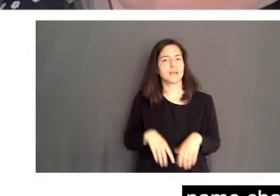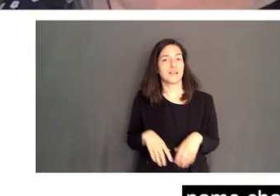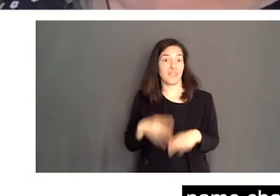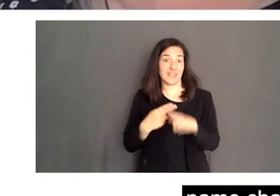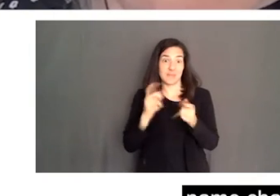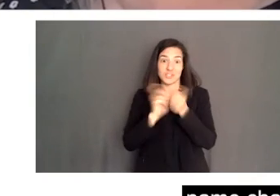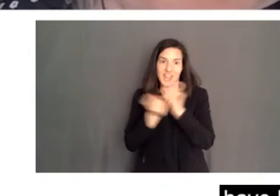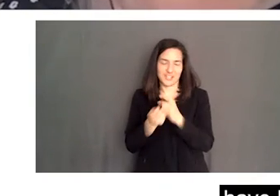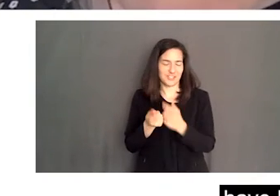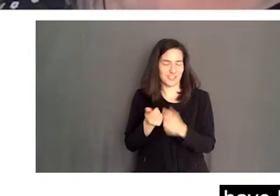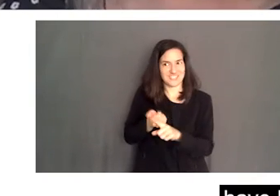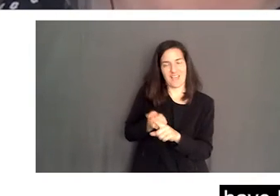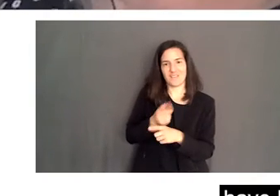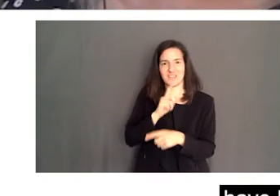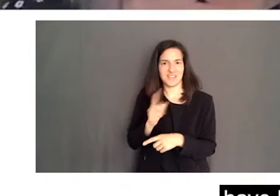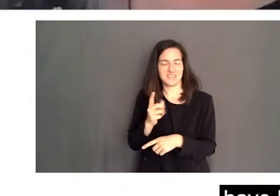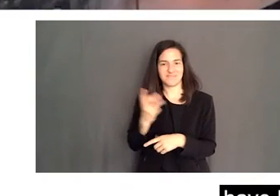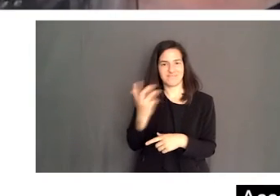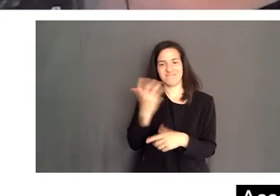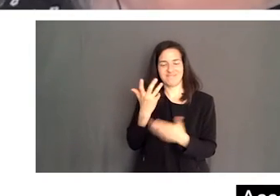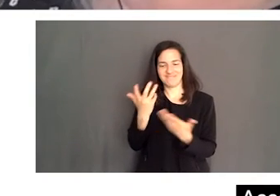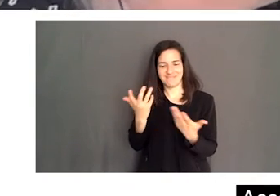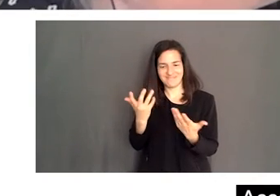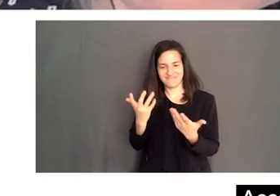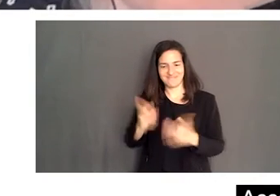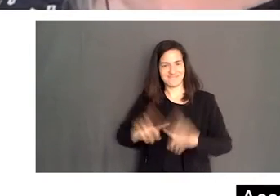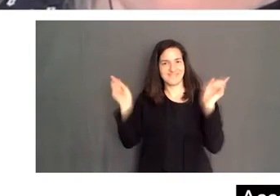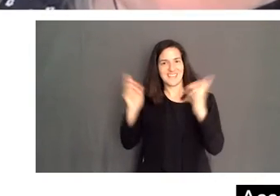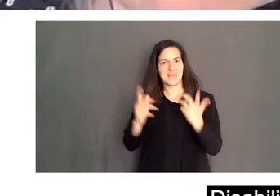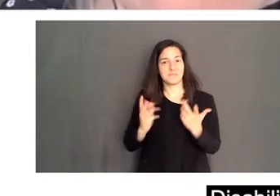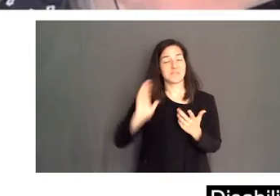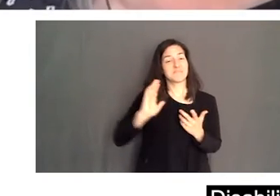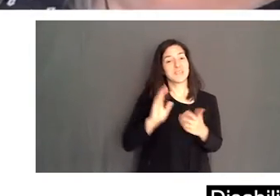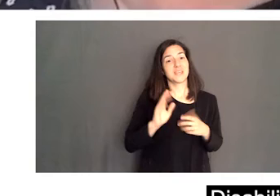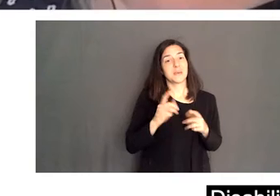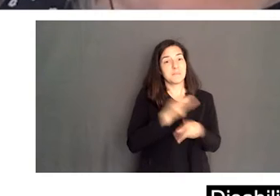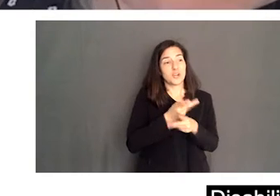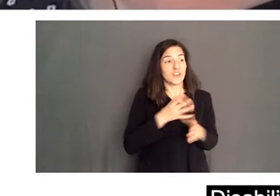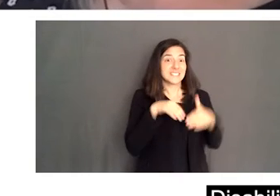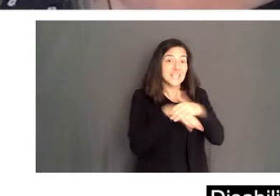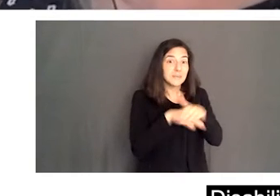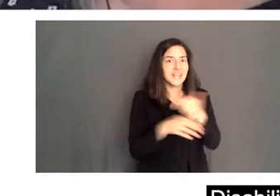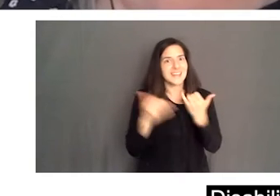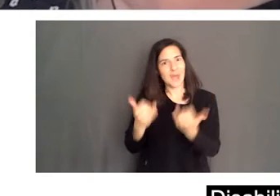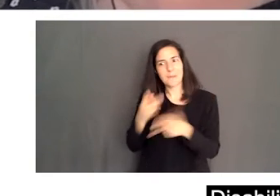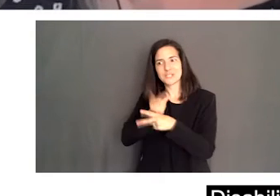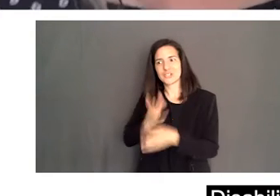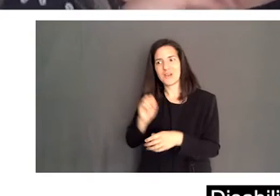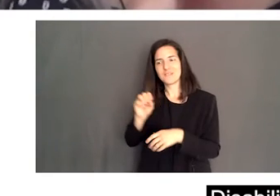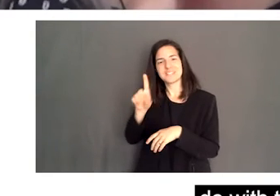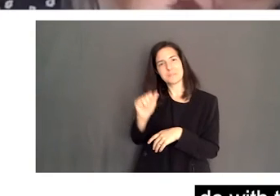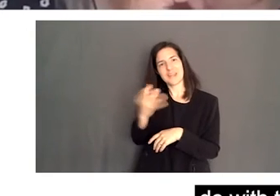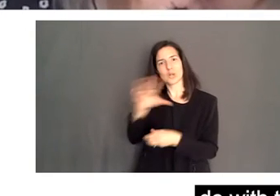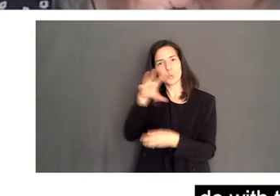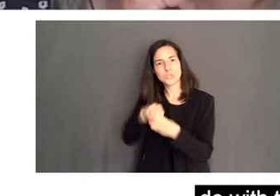a whole other conversation we could have. I subsequently became the Minister of Accessibility and now I'm the Minister of Disability Inclusion. But what I really